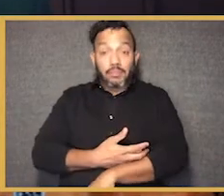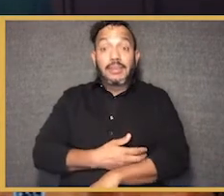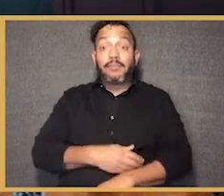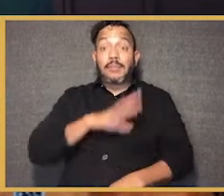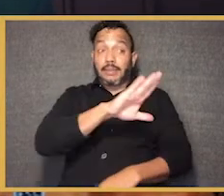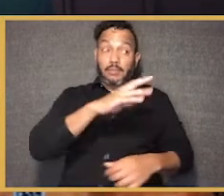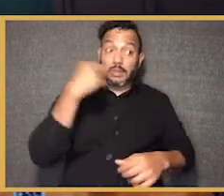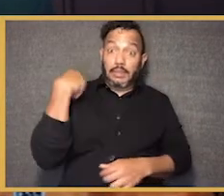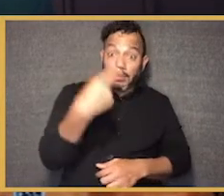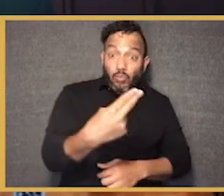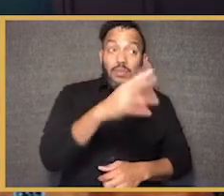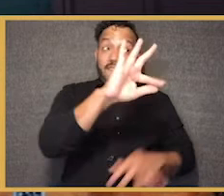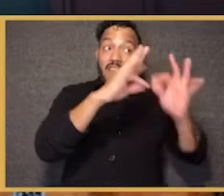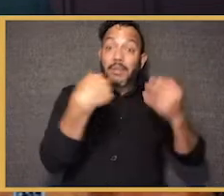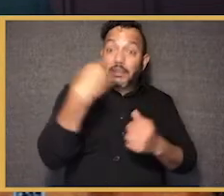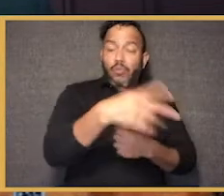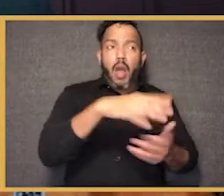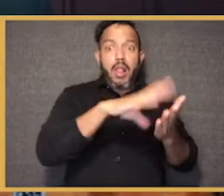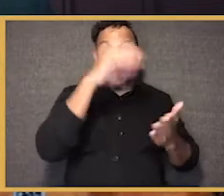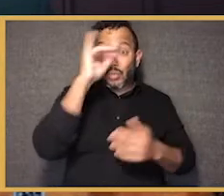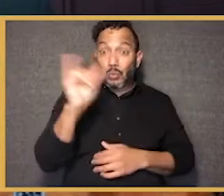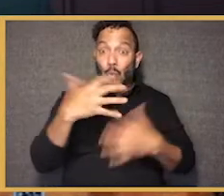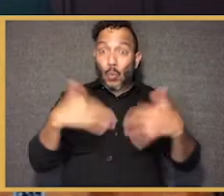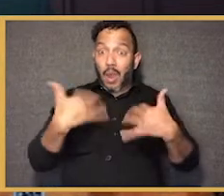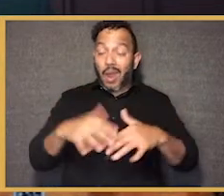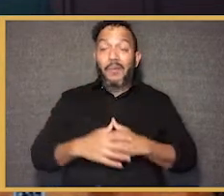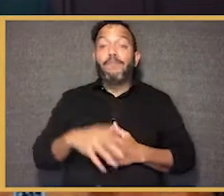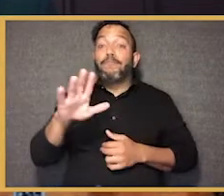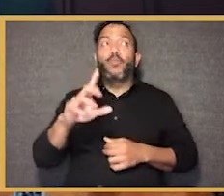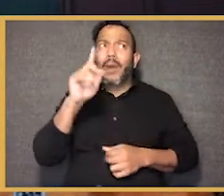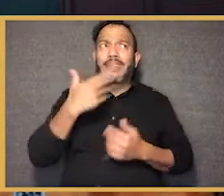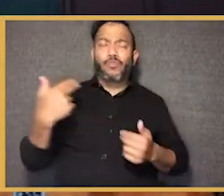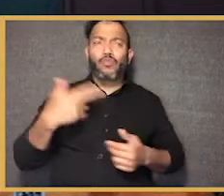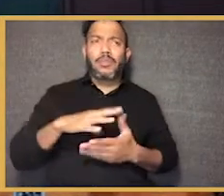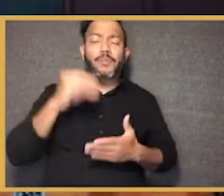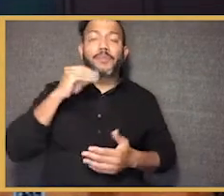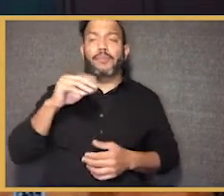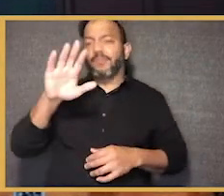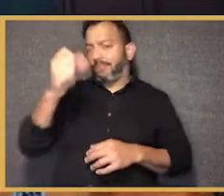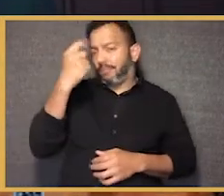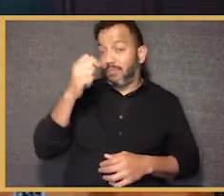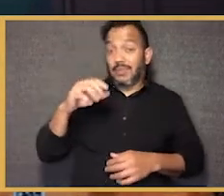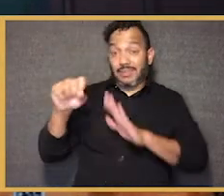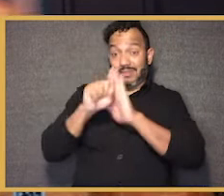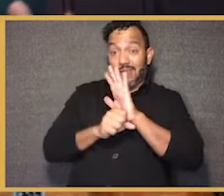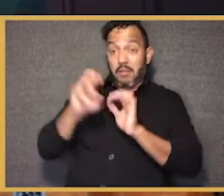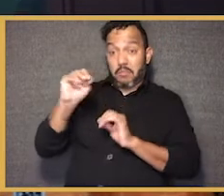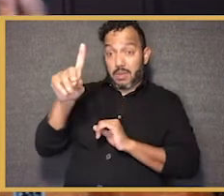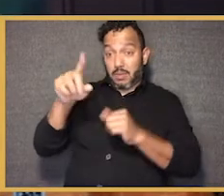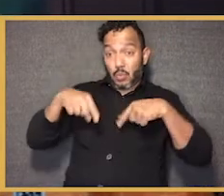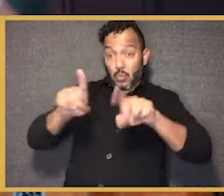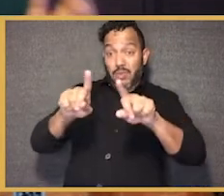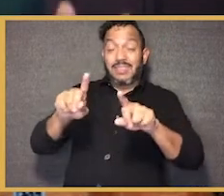We've learned amazing stories about their history, the family's history on, on the property, including that, you know, Maryland was